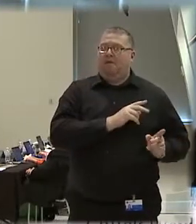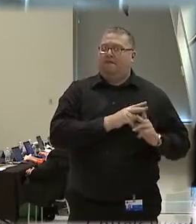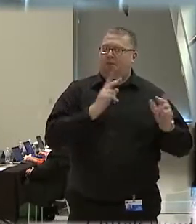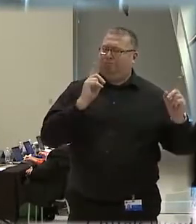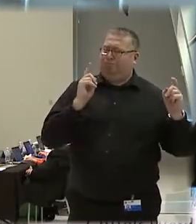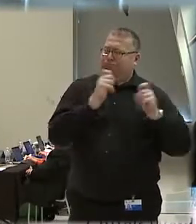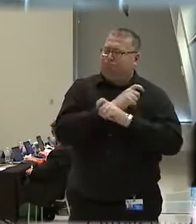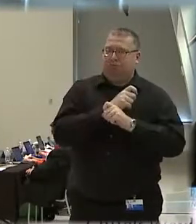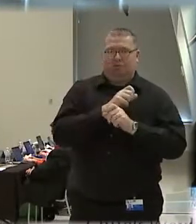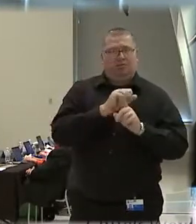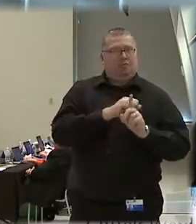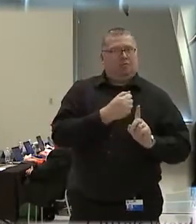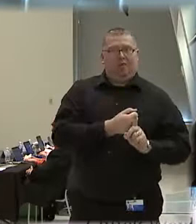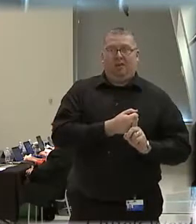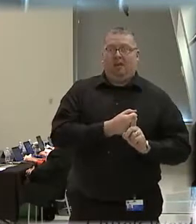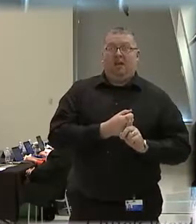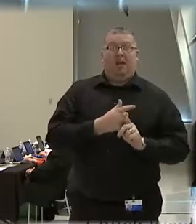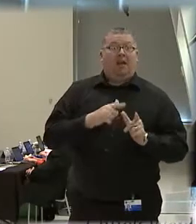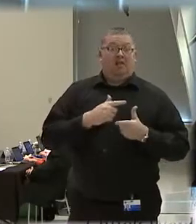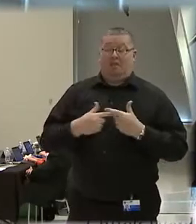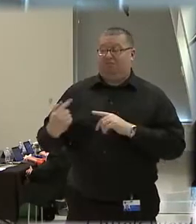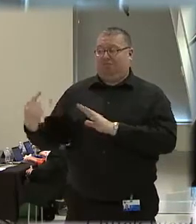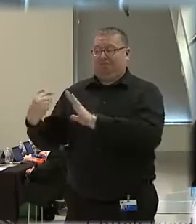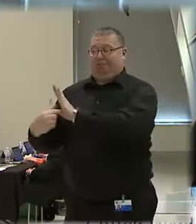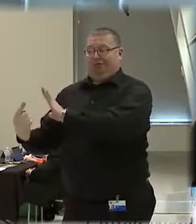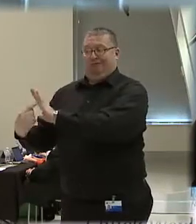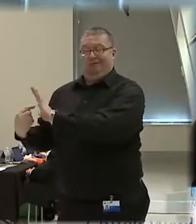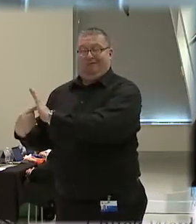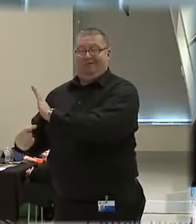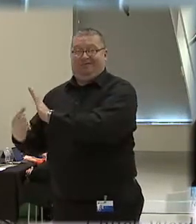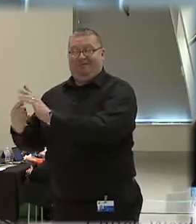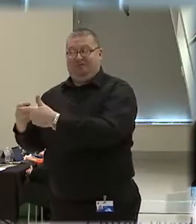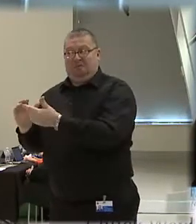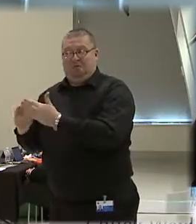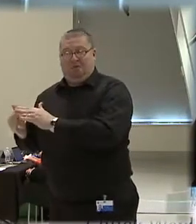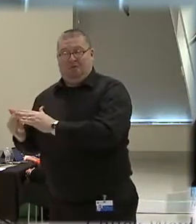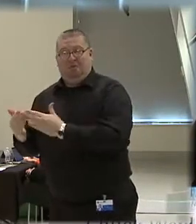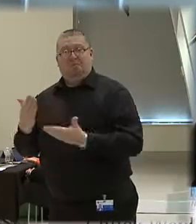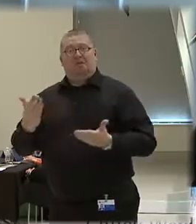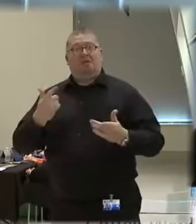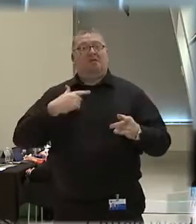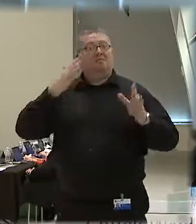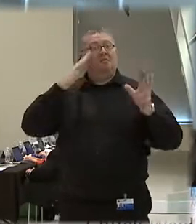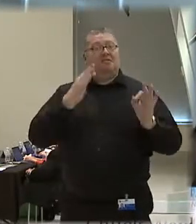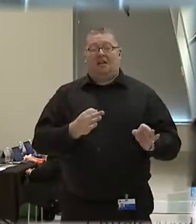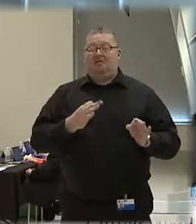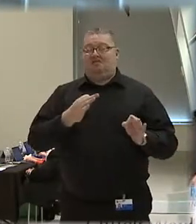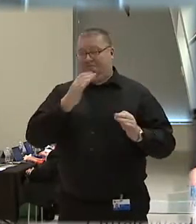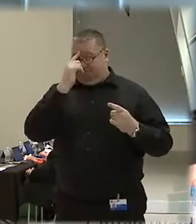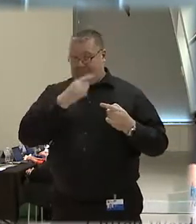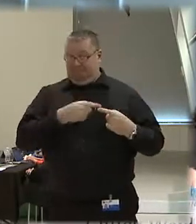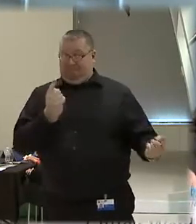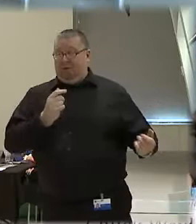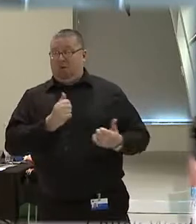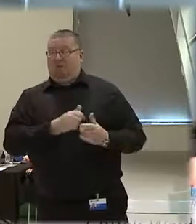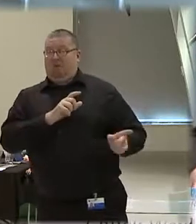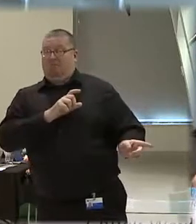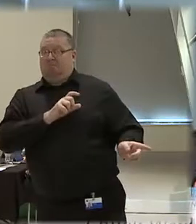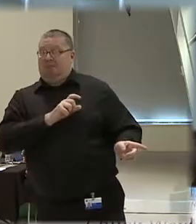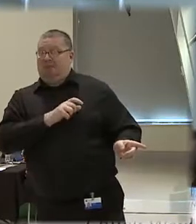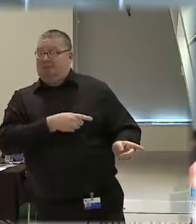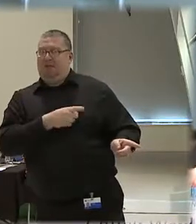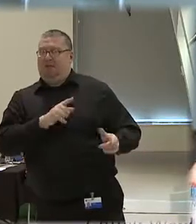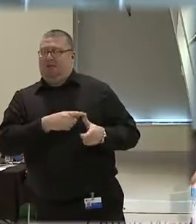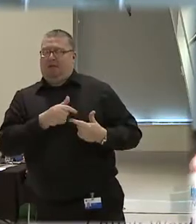case. I took criticism for that. I made a decision going against and holding and saying the shooting was